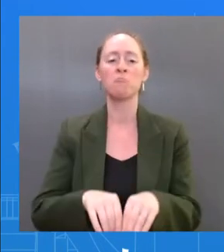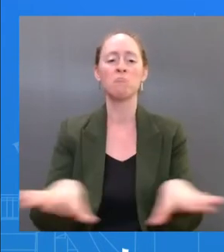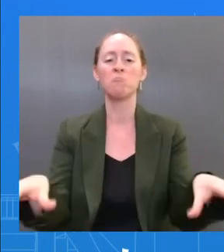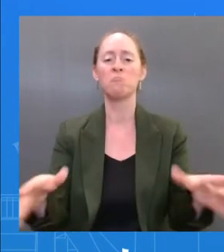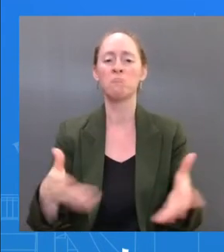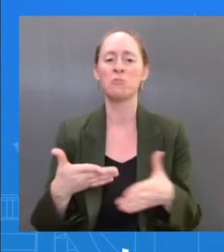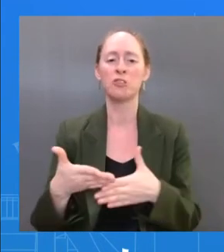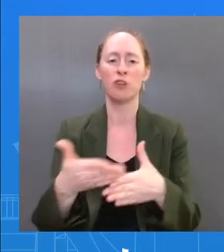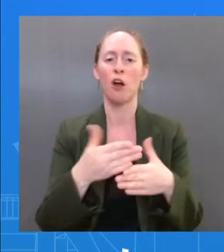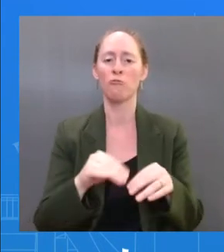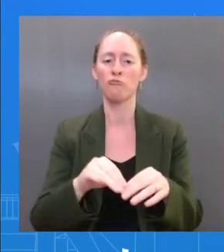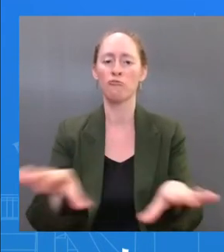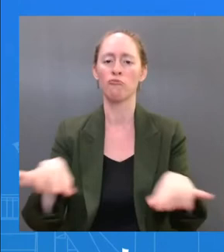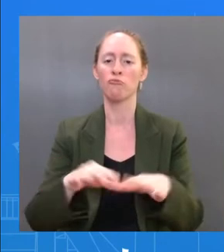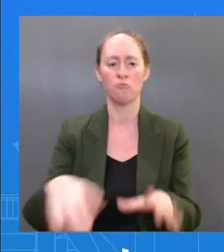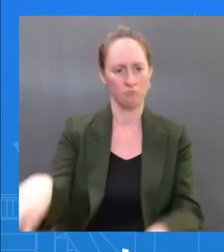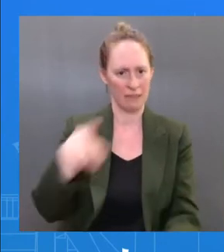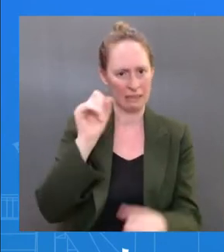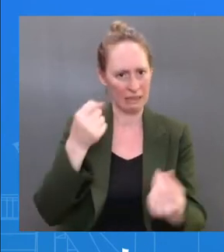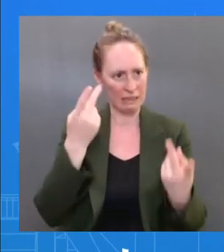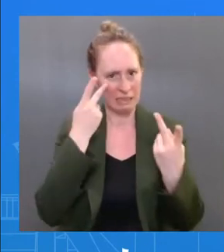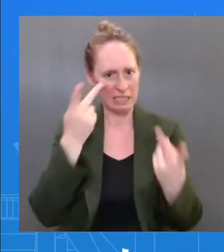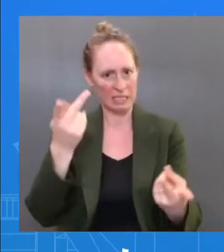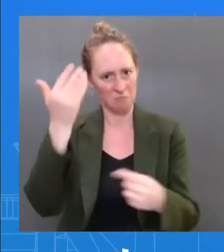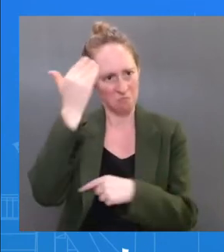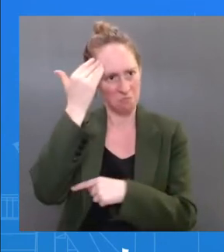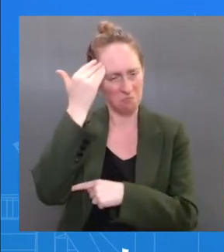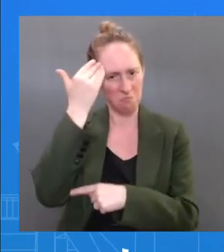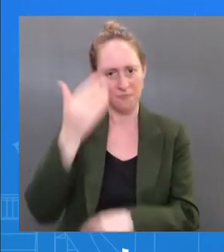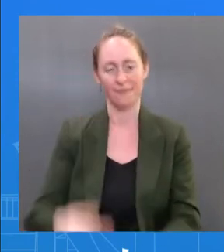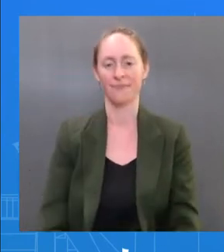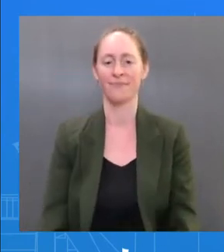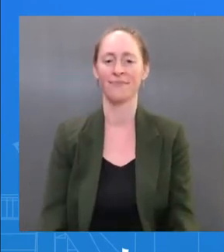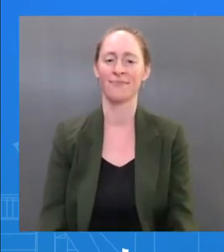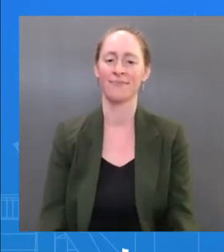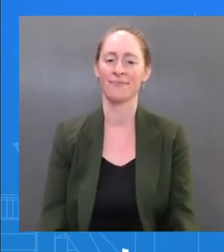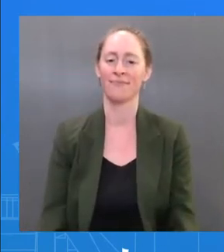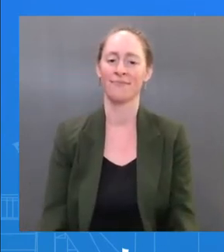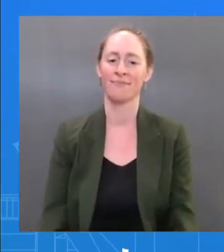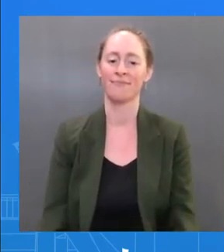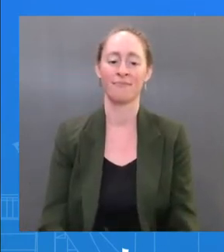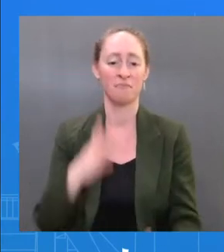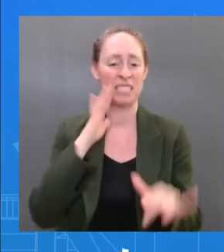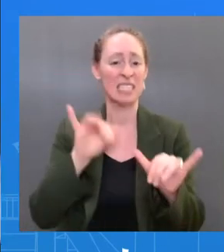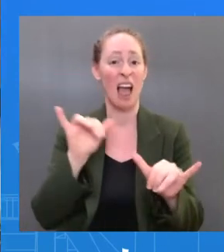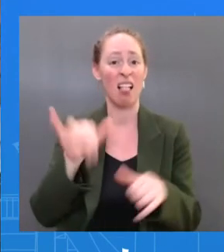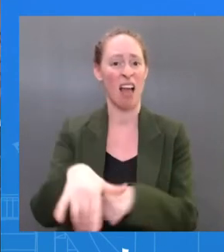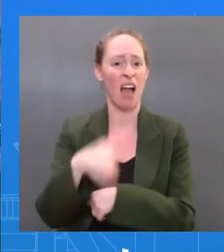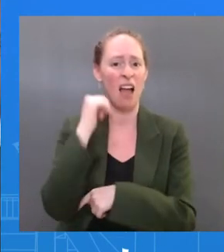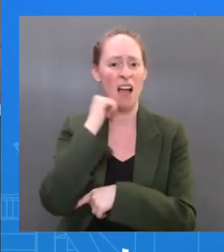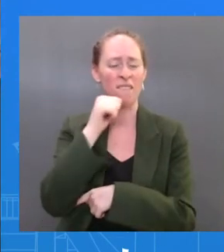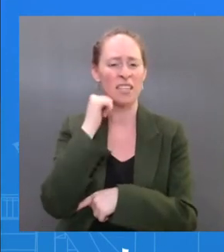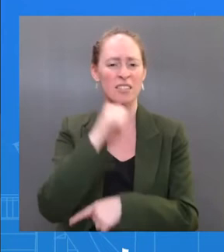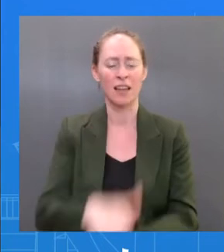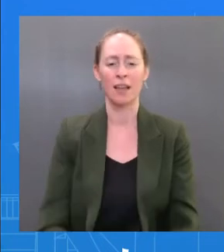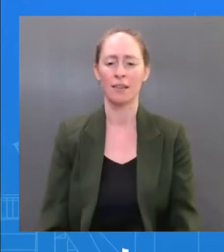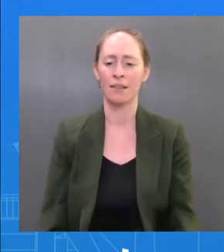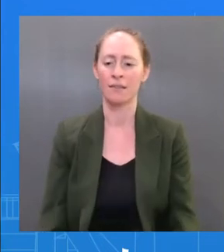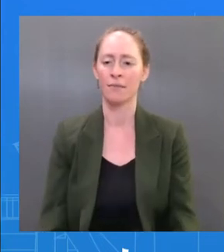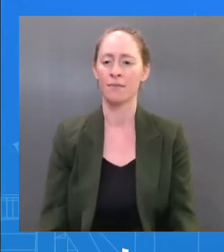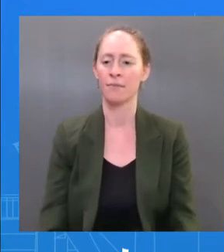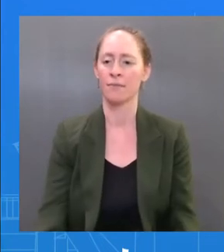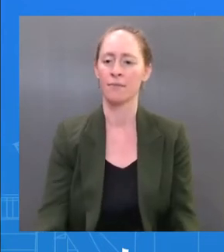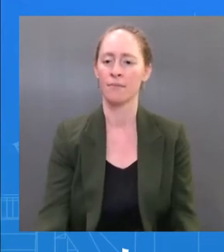to make sure that you guys get an update on the President on a daily basis. Okay. Go ahead. The Press. Just following up on Tam's question, actually,